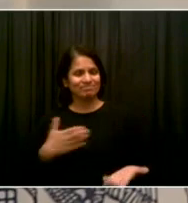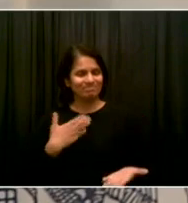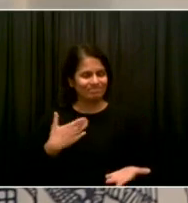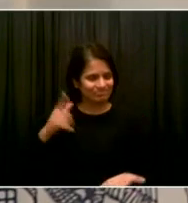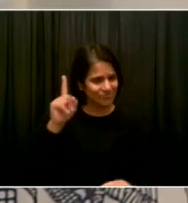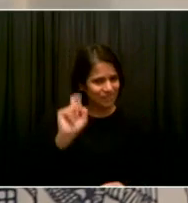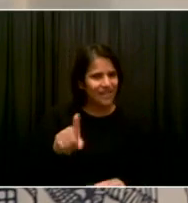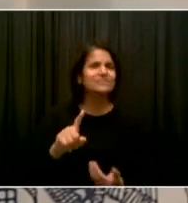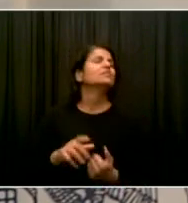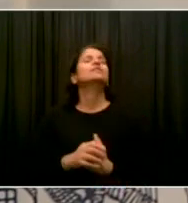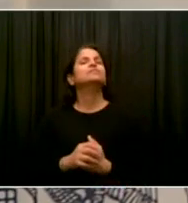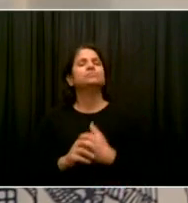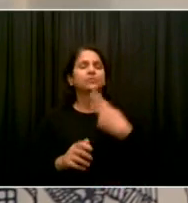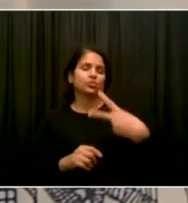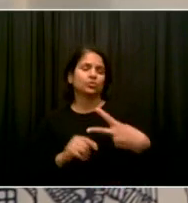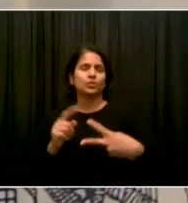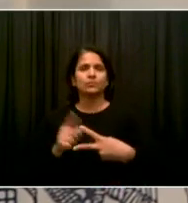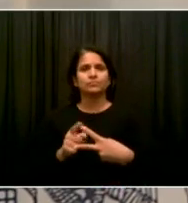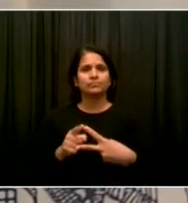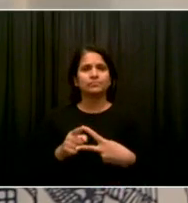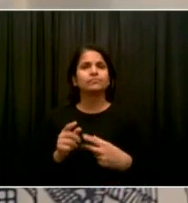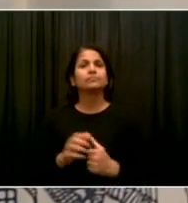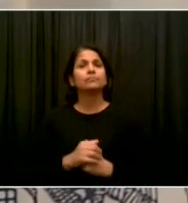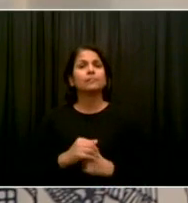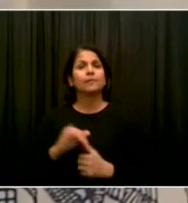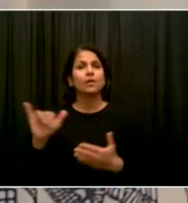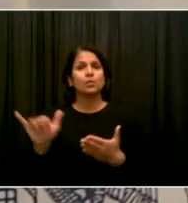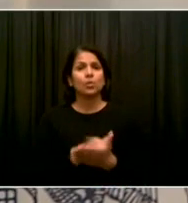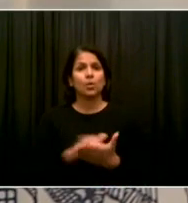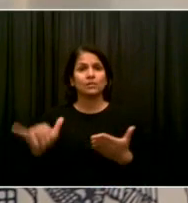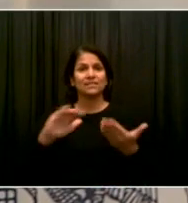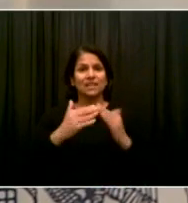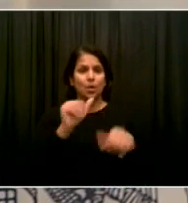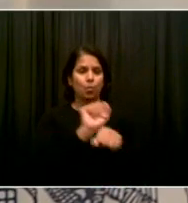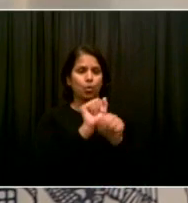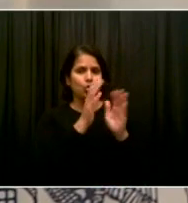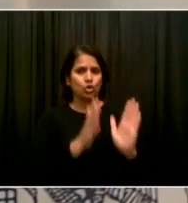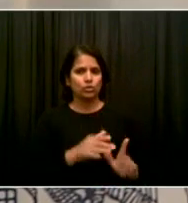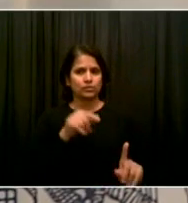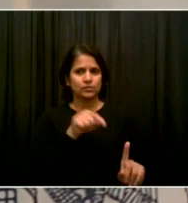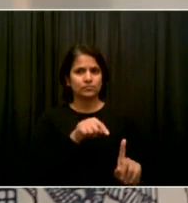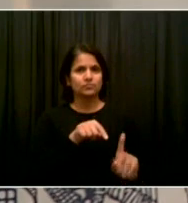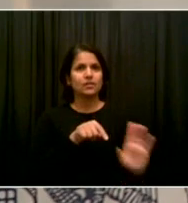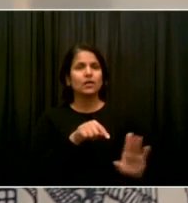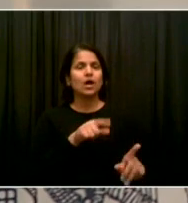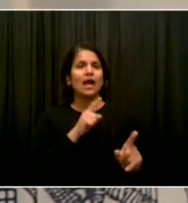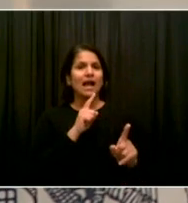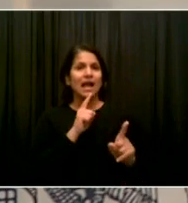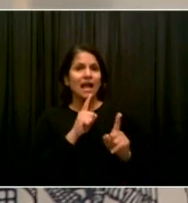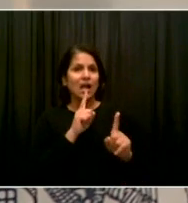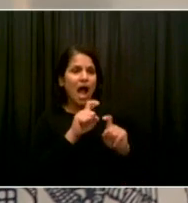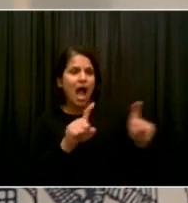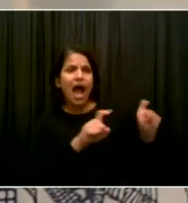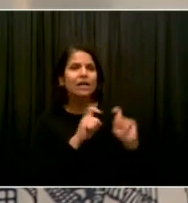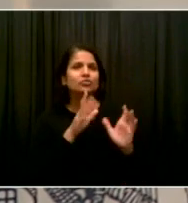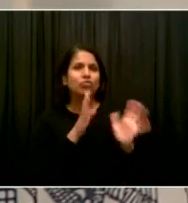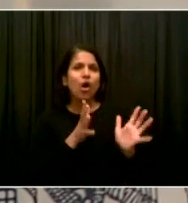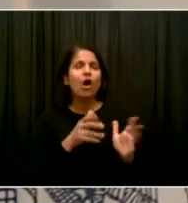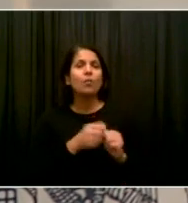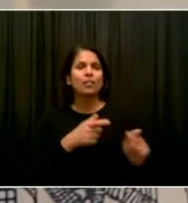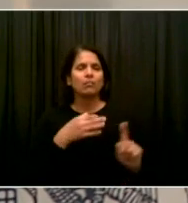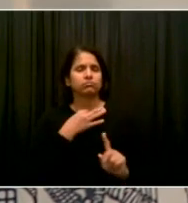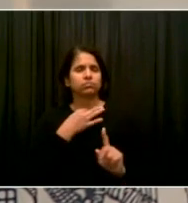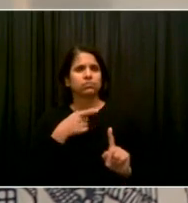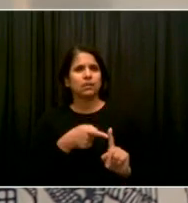talking to a city worker today who is curious if there are any plans in place